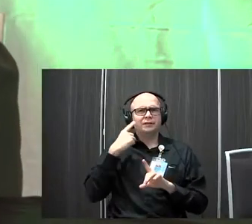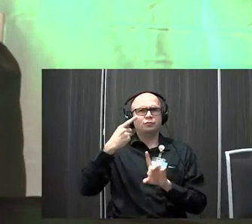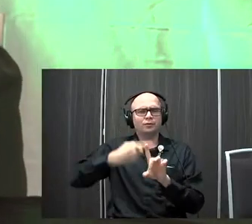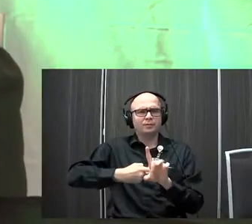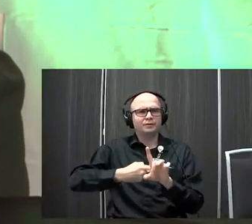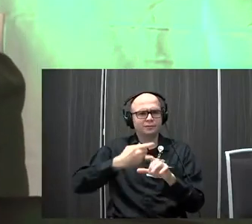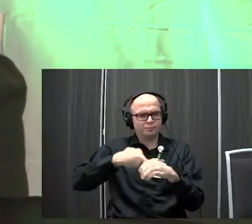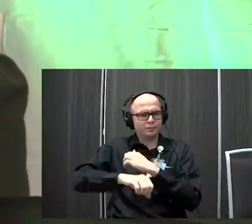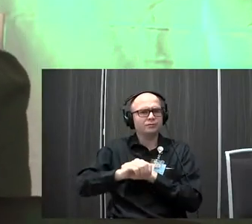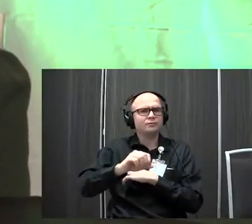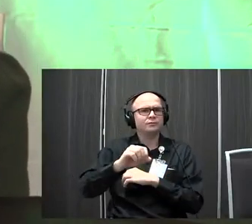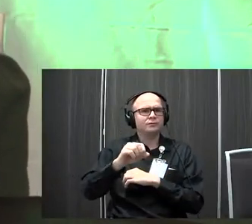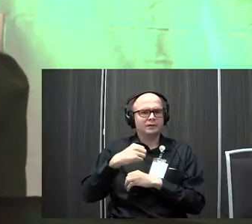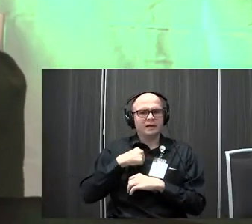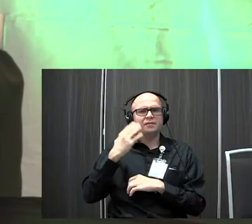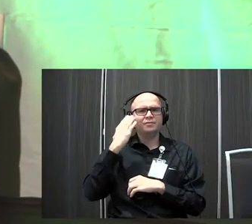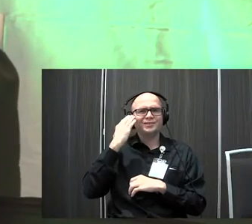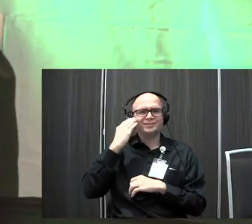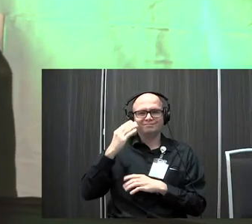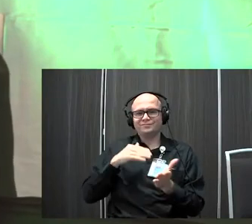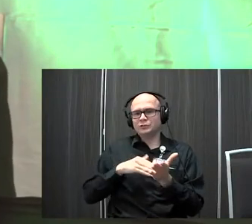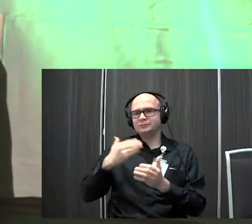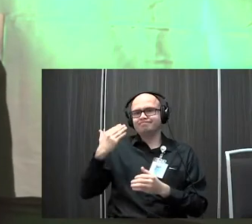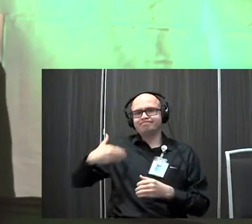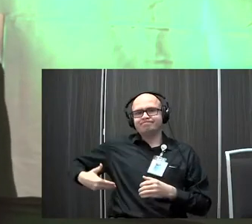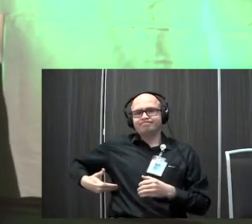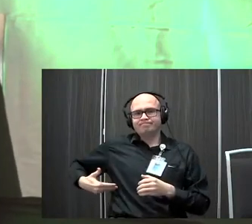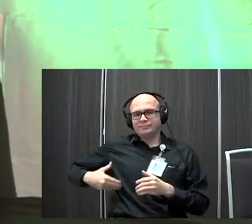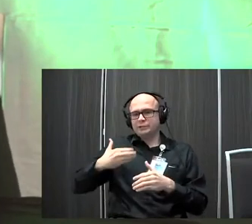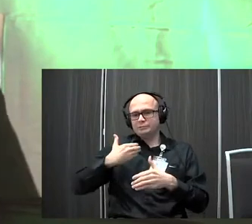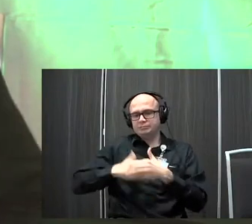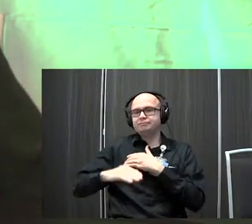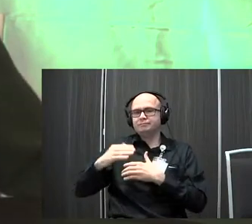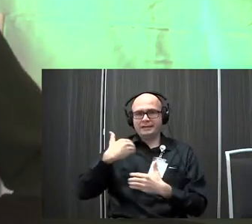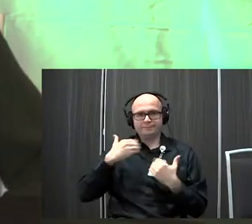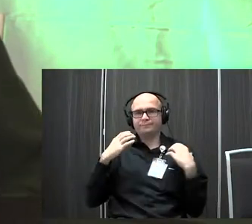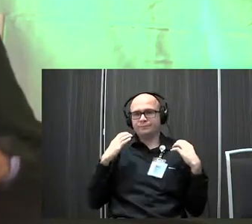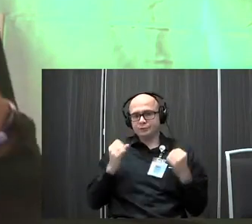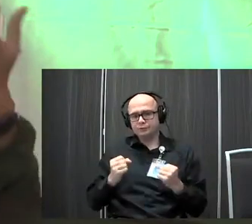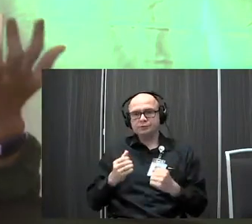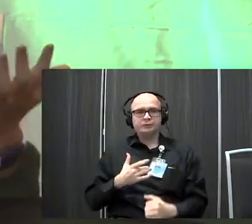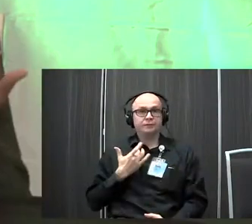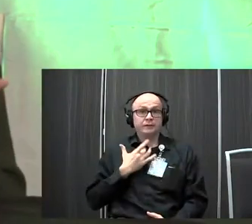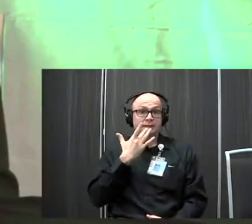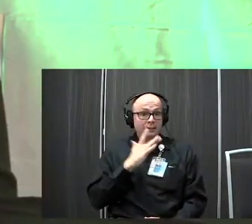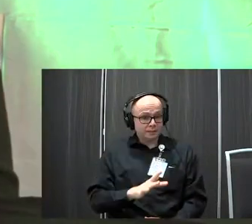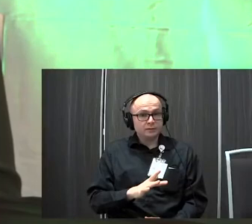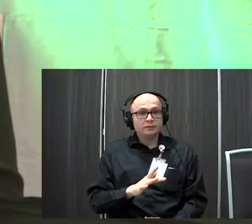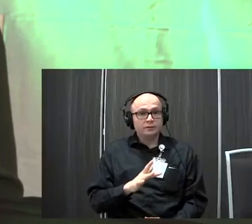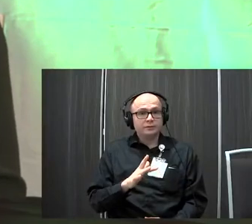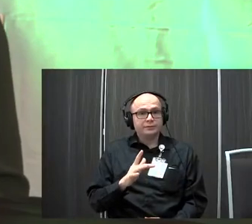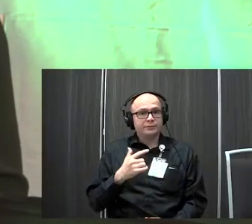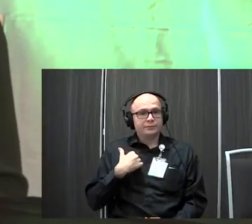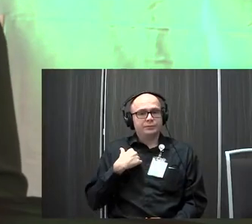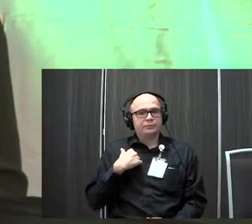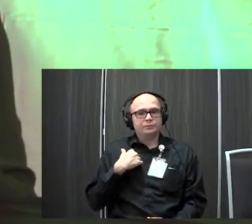he was born. Like they think they pretty much knew that he had charge syndrome right when he was born. So I felt like we were lucky in that we kind of got,